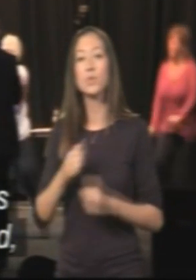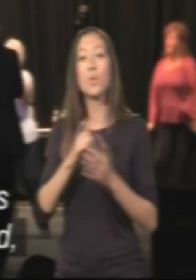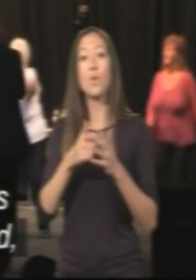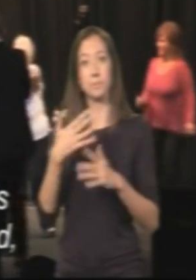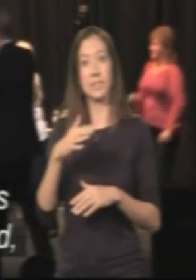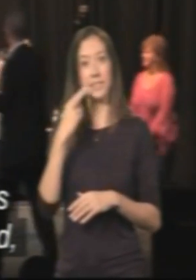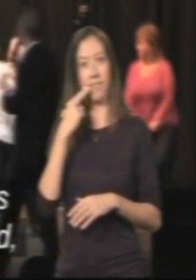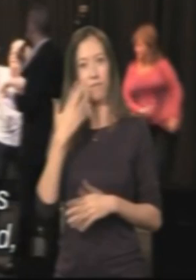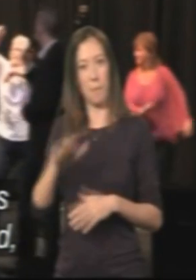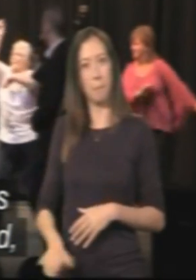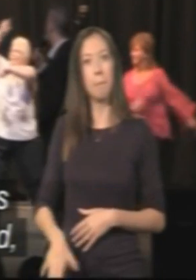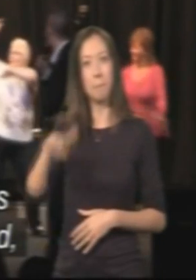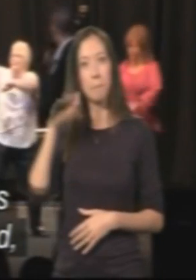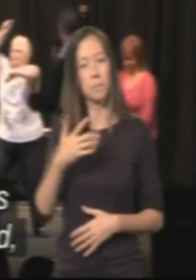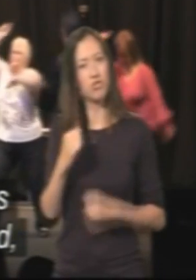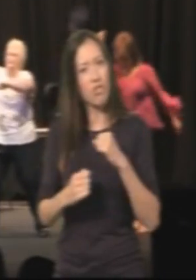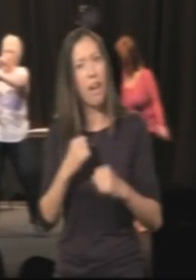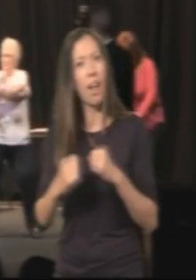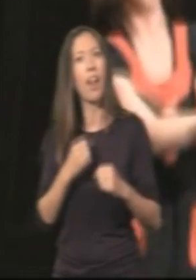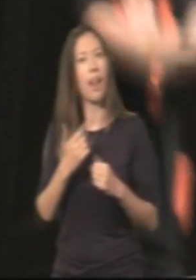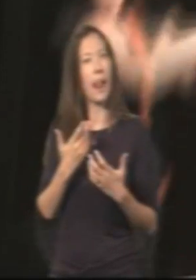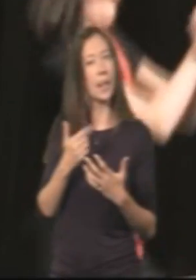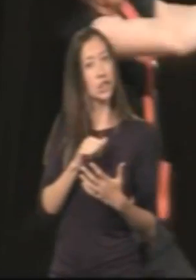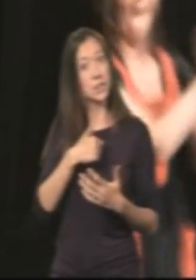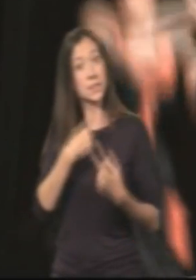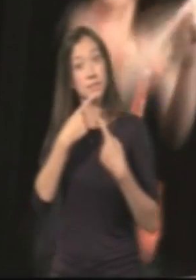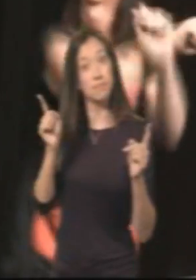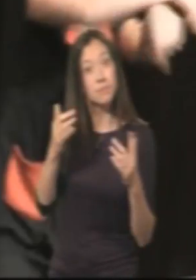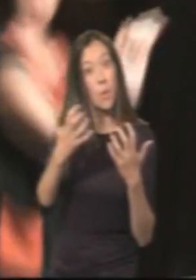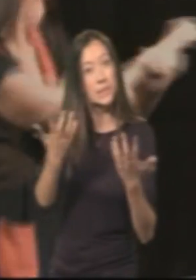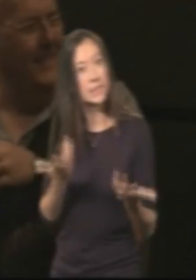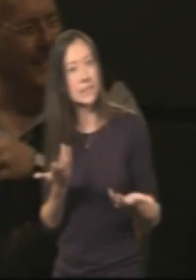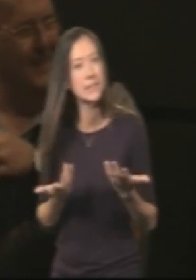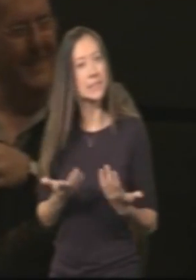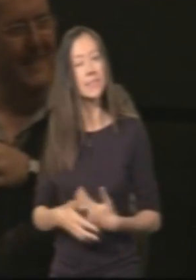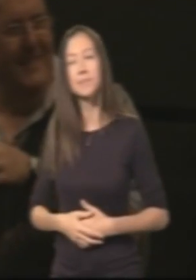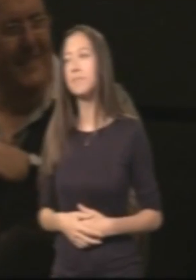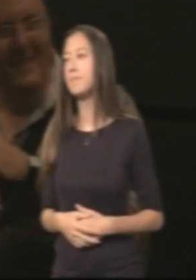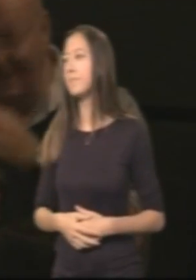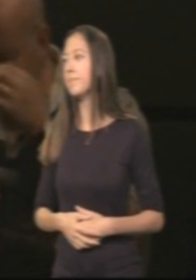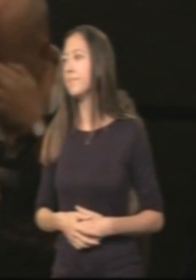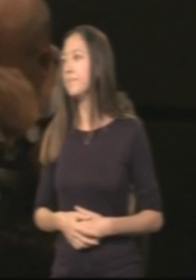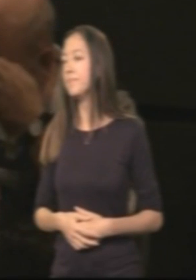George has lived with his deafness since childhood, but has struggled with whether to reveal it to his audiences.